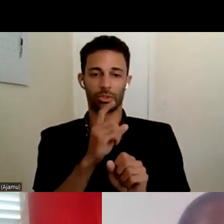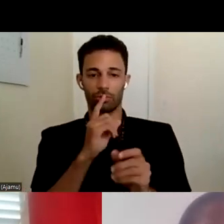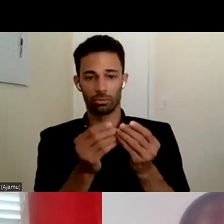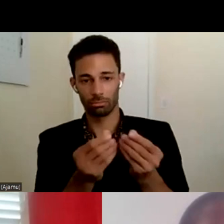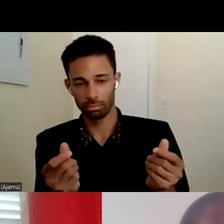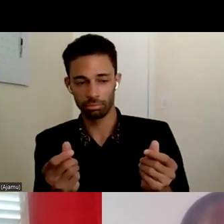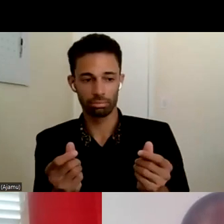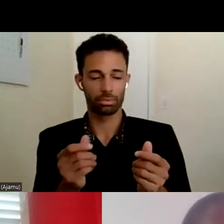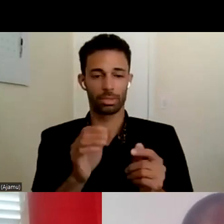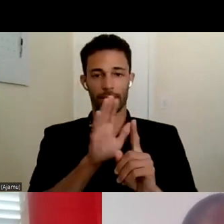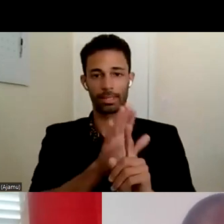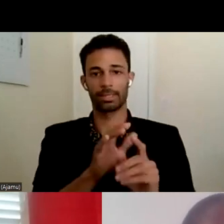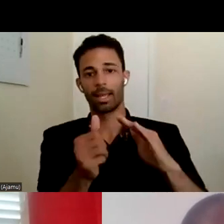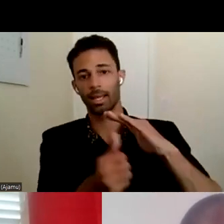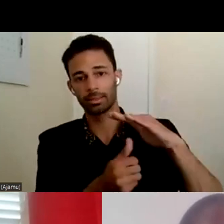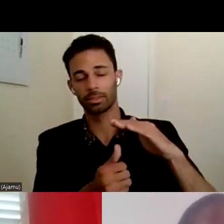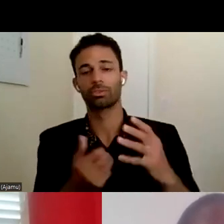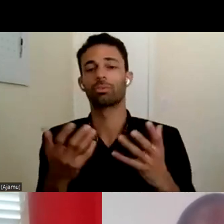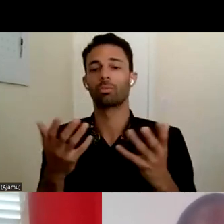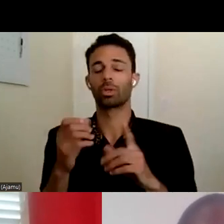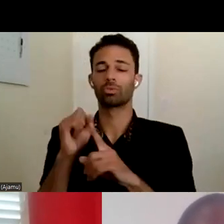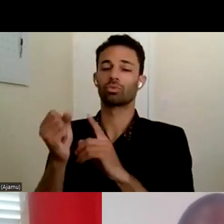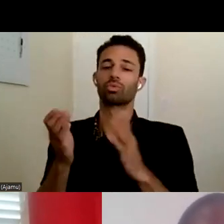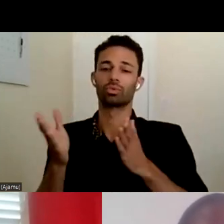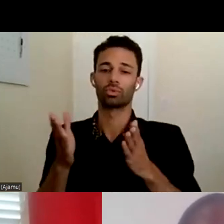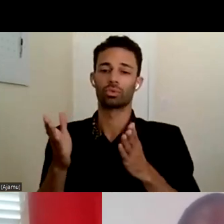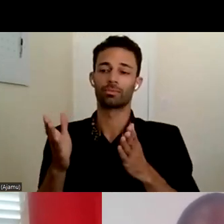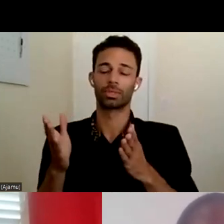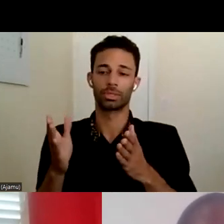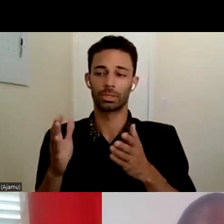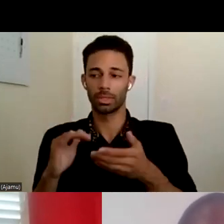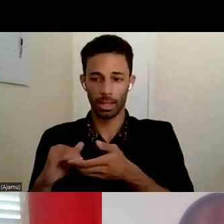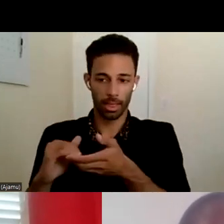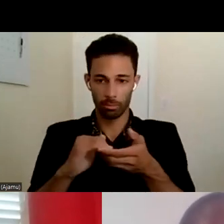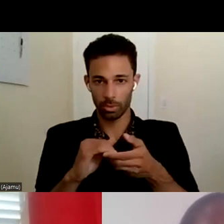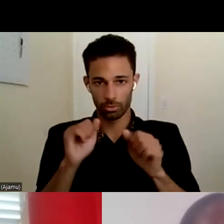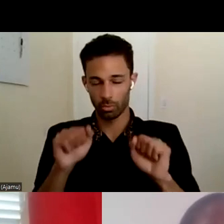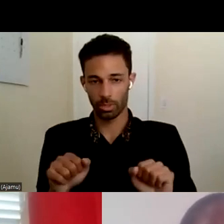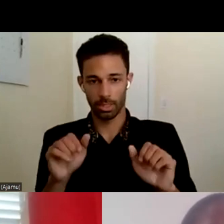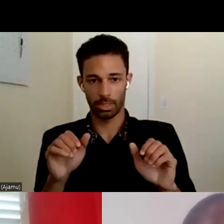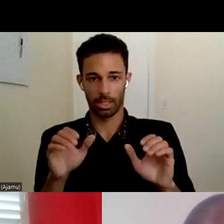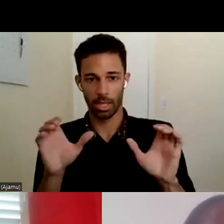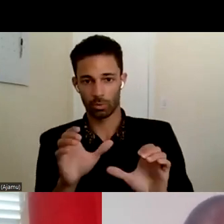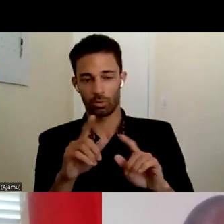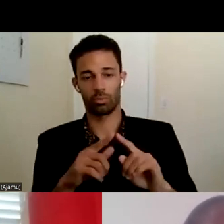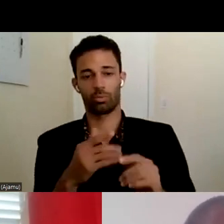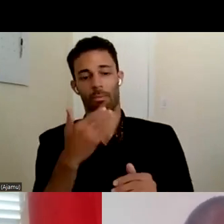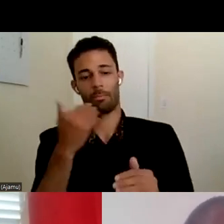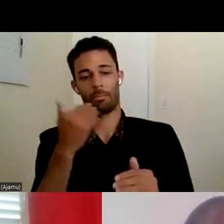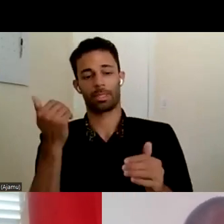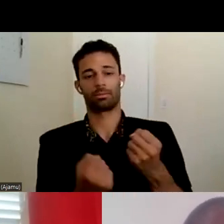isolation and what social services and collaboration we could do in order to best support Ted.